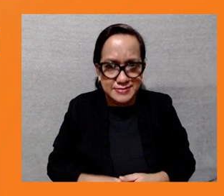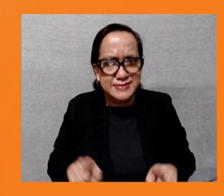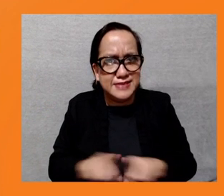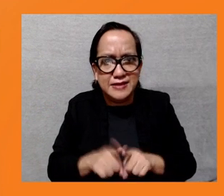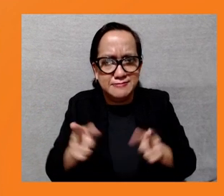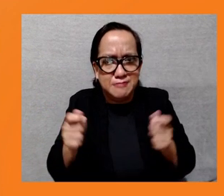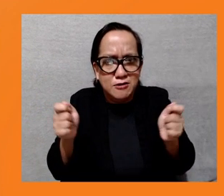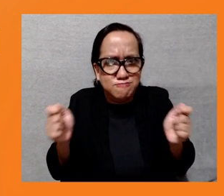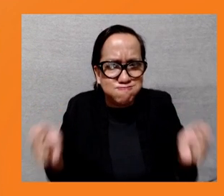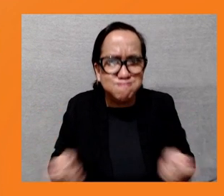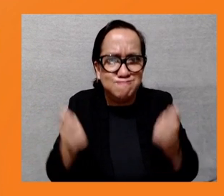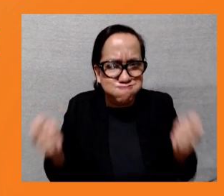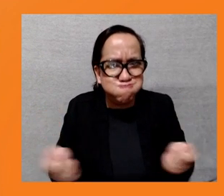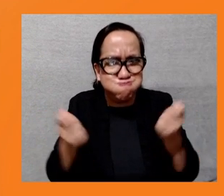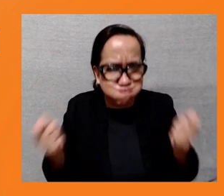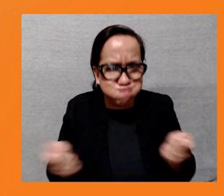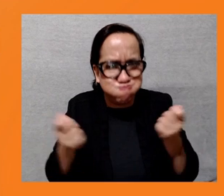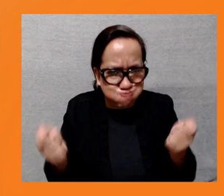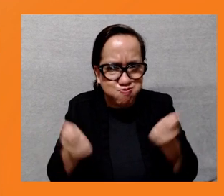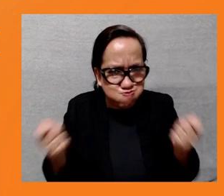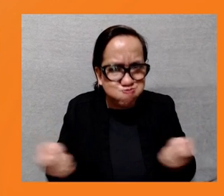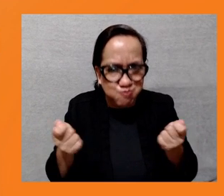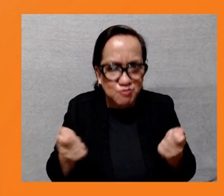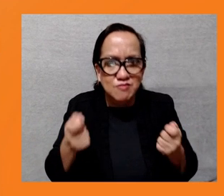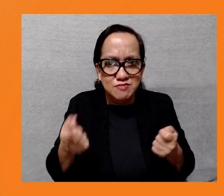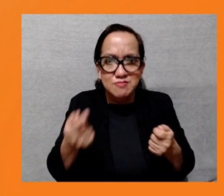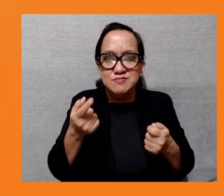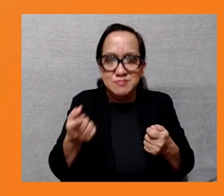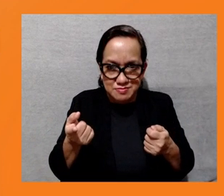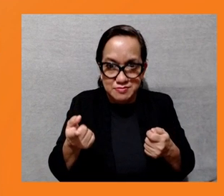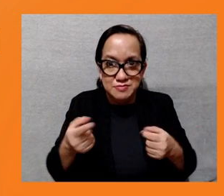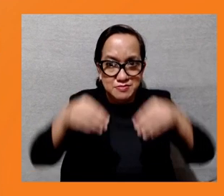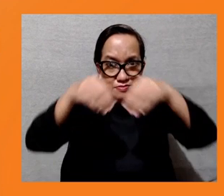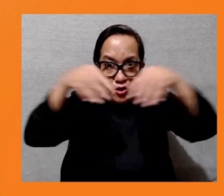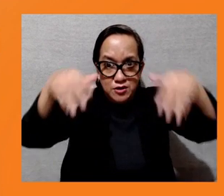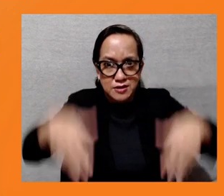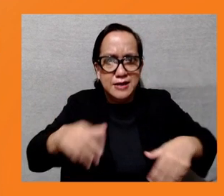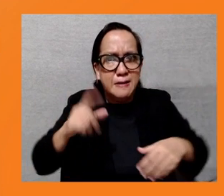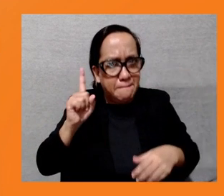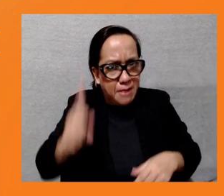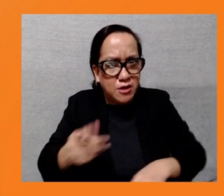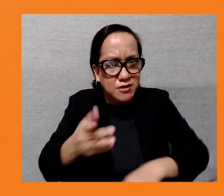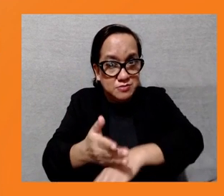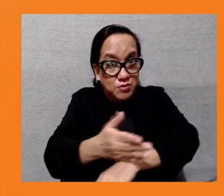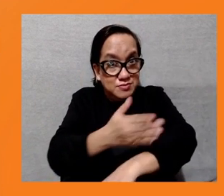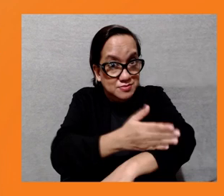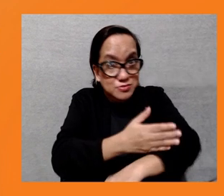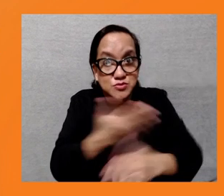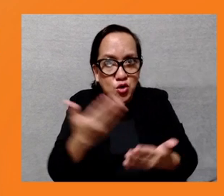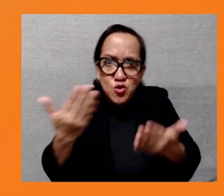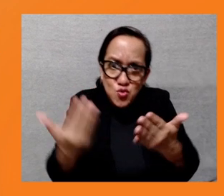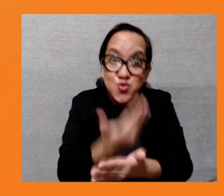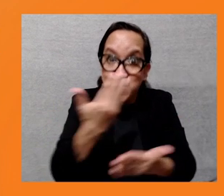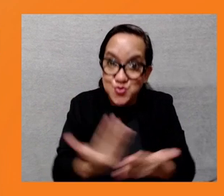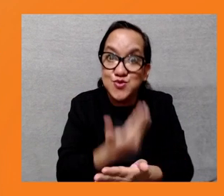at how we can strengthen that on the ground. Also under the new policy, we'll be seeking to expand grievance-redress